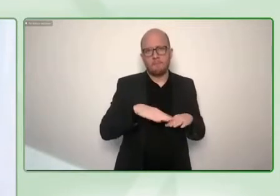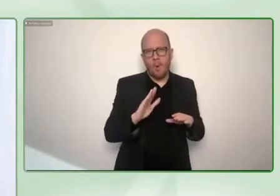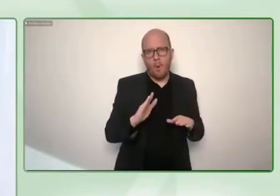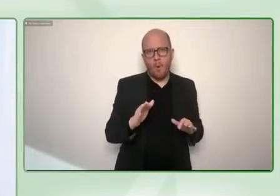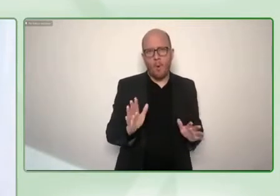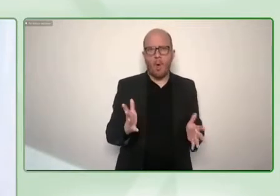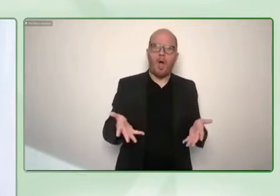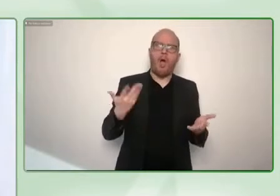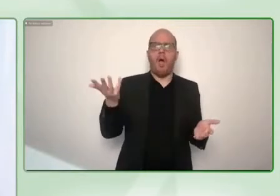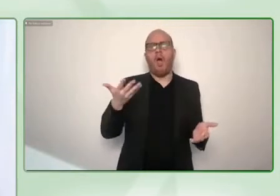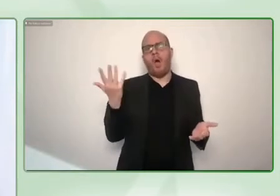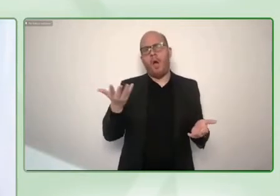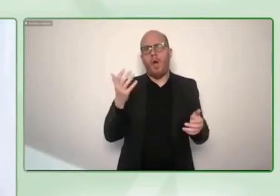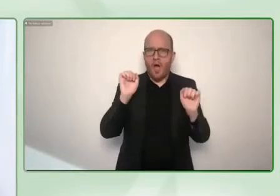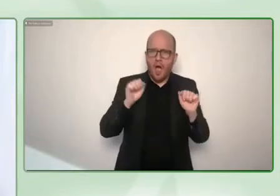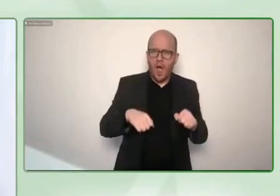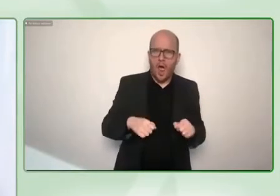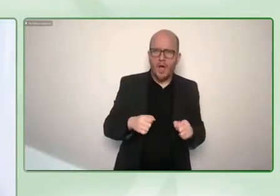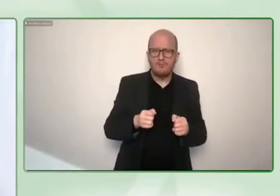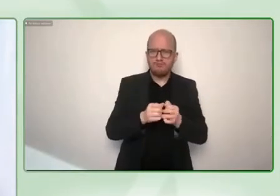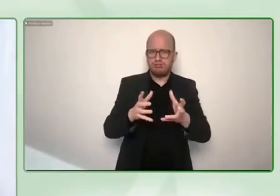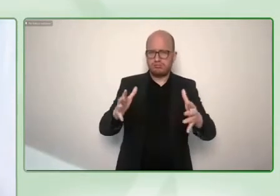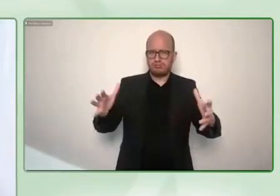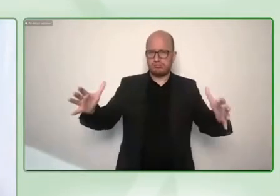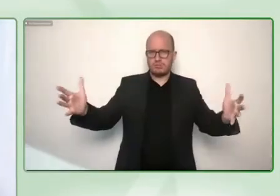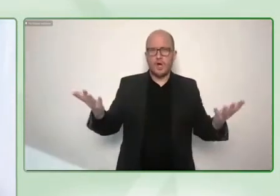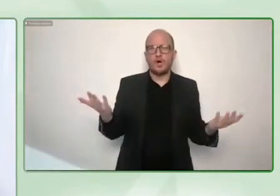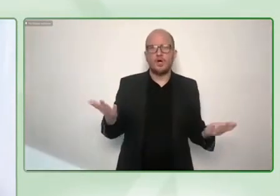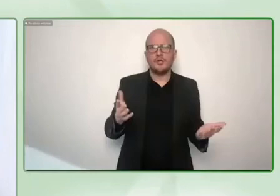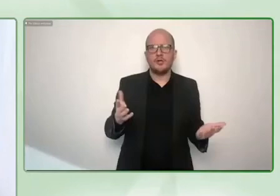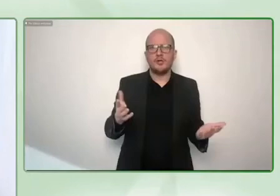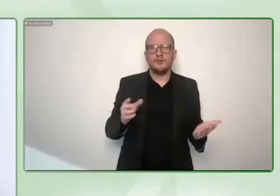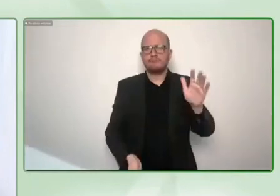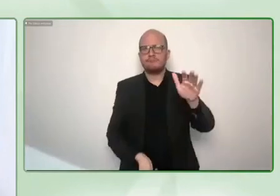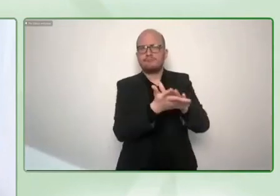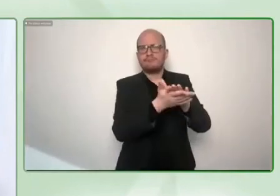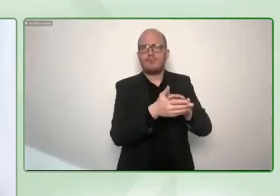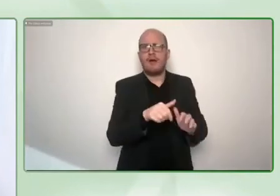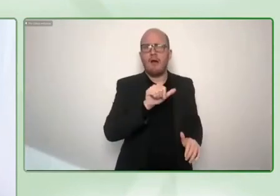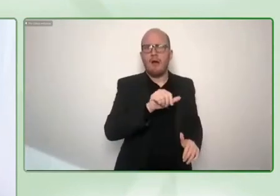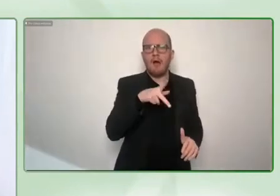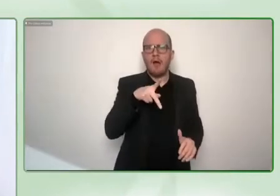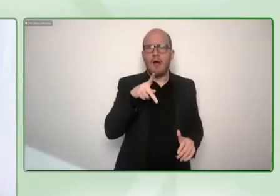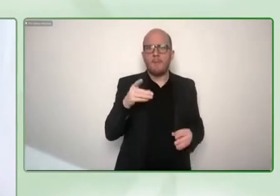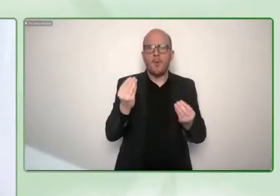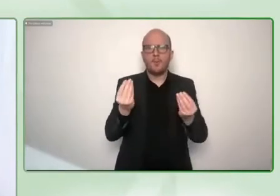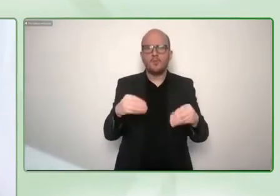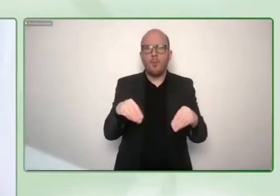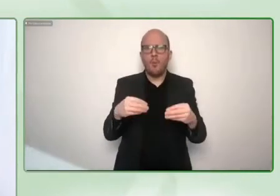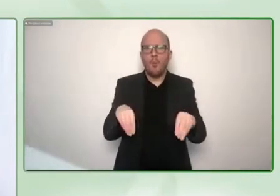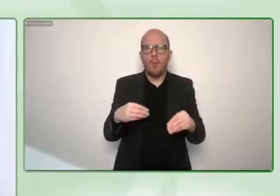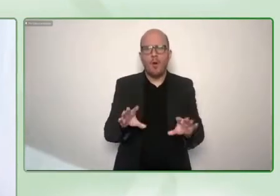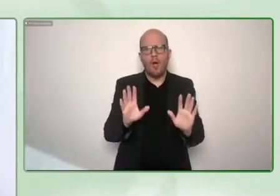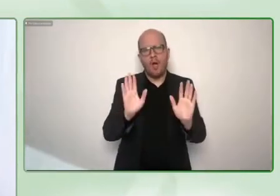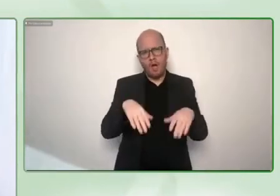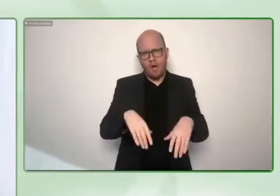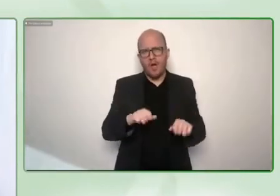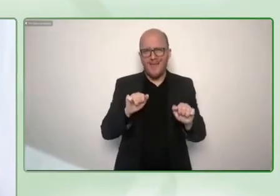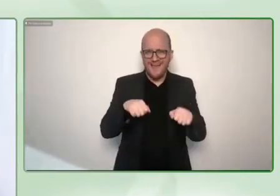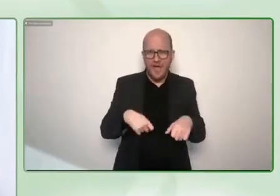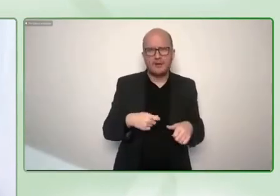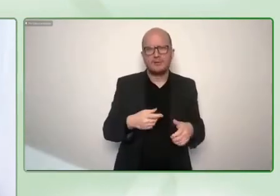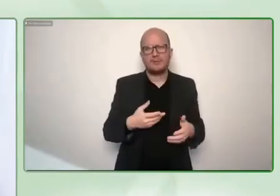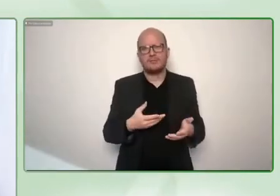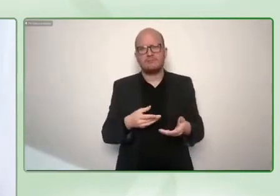you even need it to have it in an app store and then you can already share it whereas with a social innovation it's much more difficult we have to always find